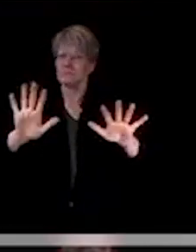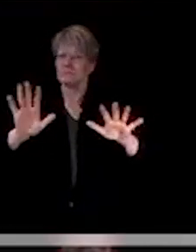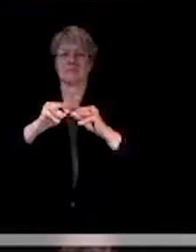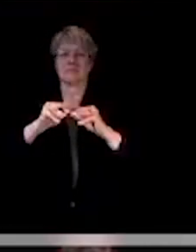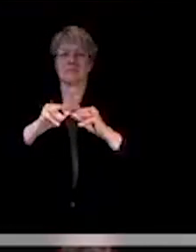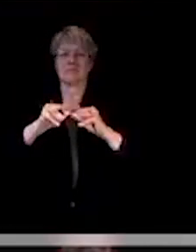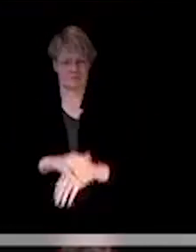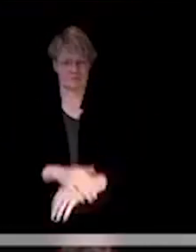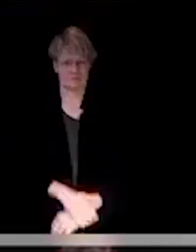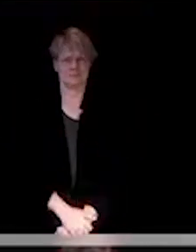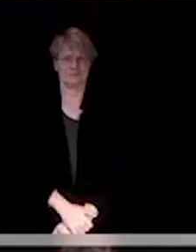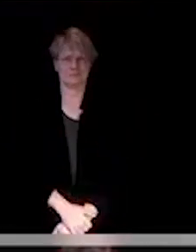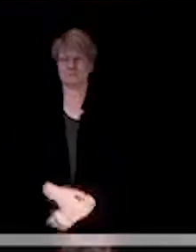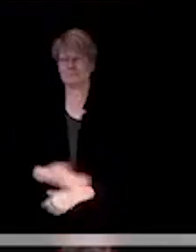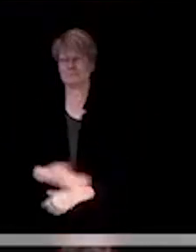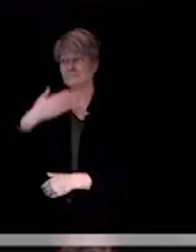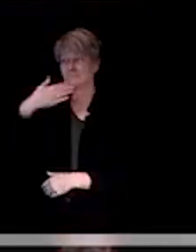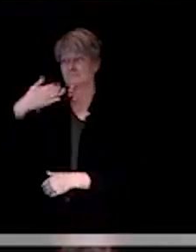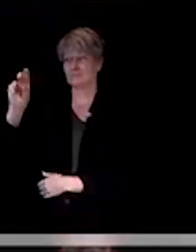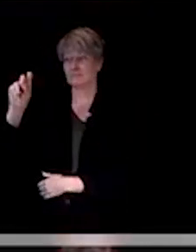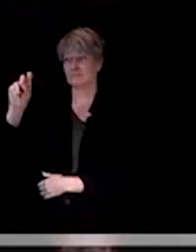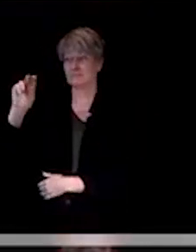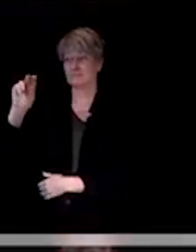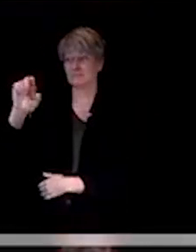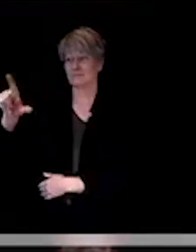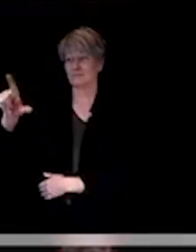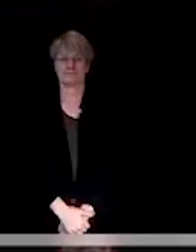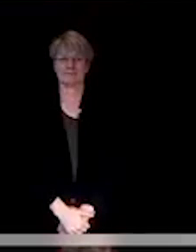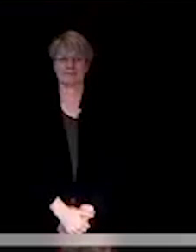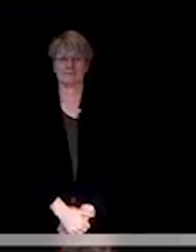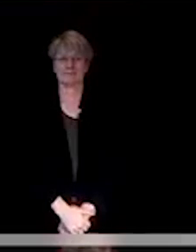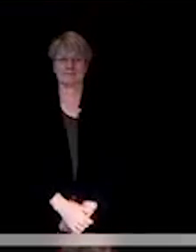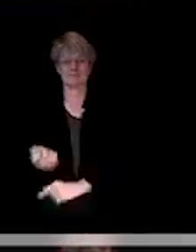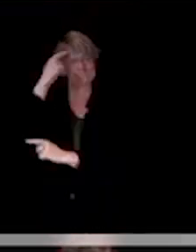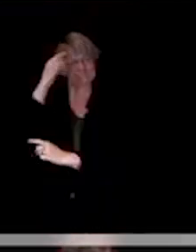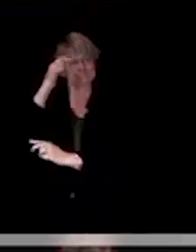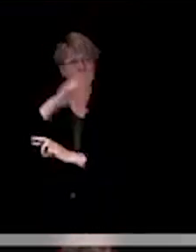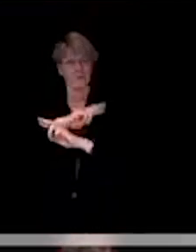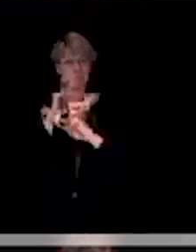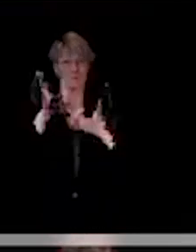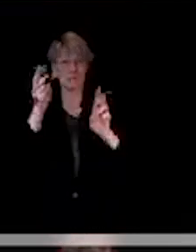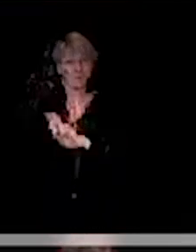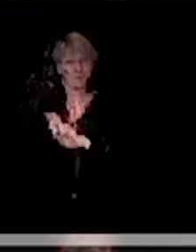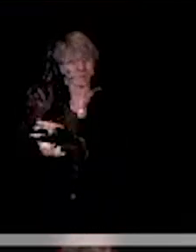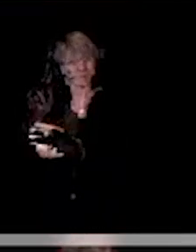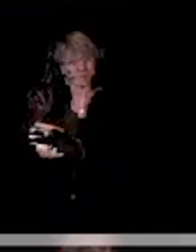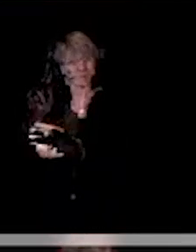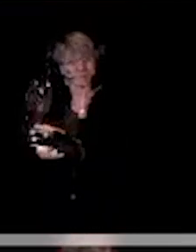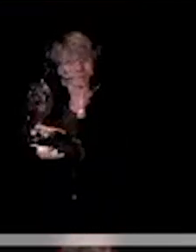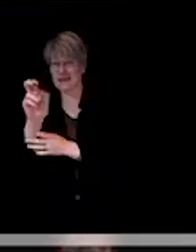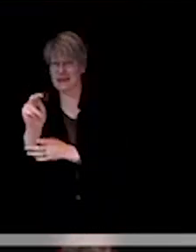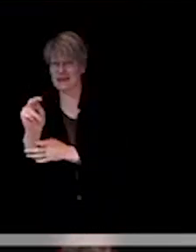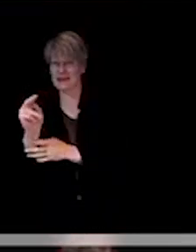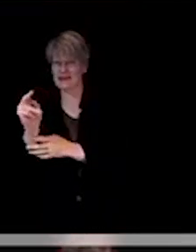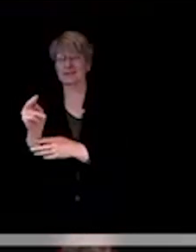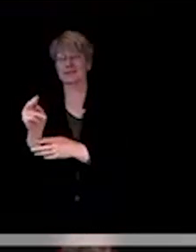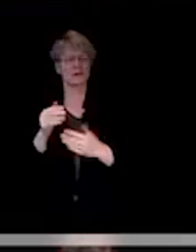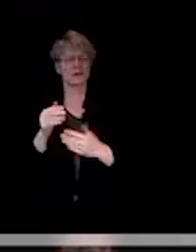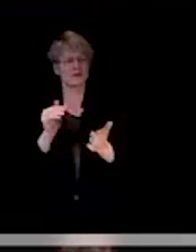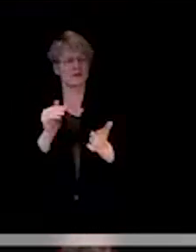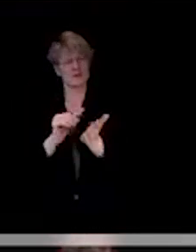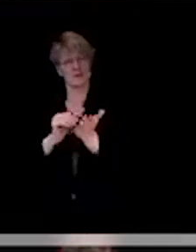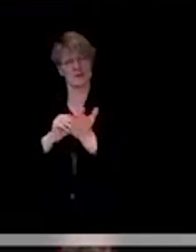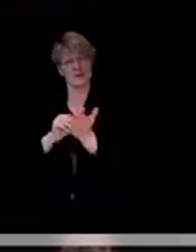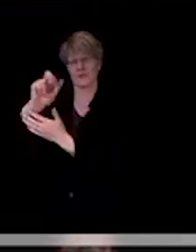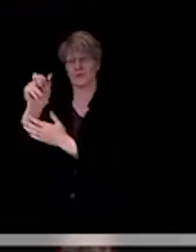All right. Thank you, Donnell. I think we're ready to go to you, Karen. Dr. Ramstrom has some things to share.